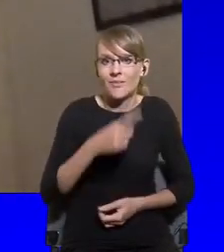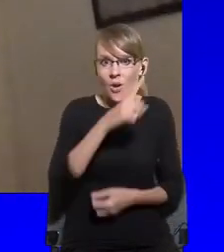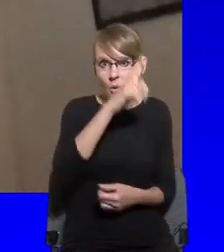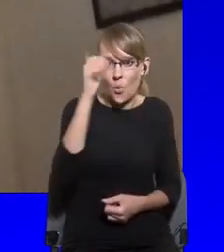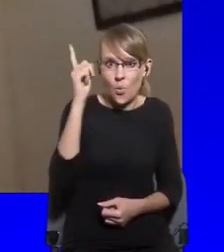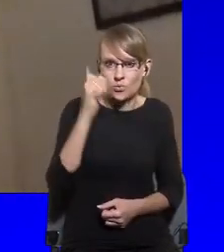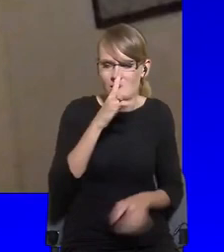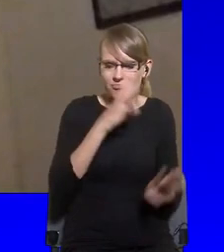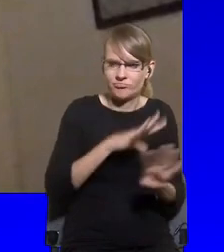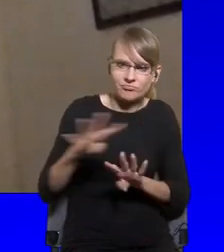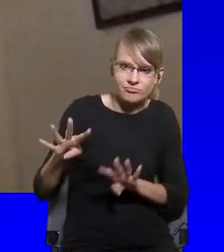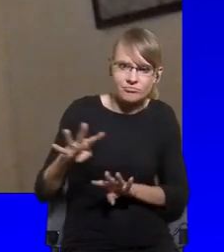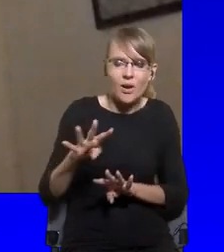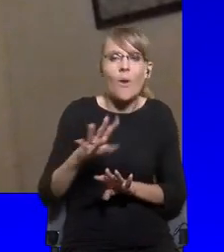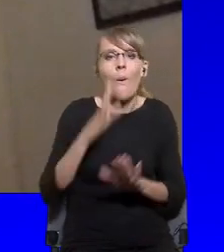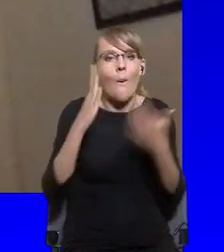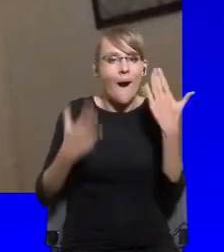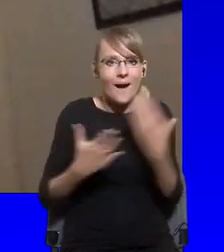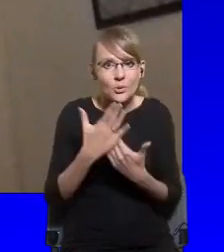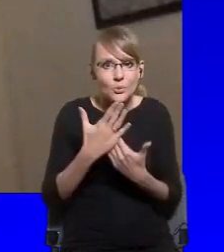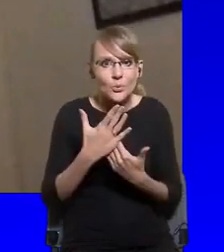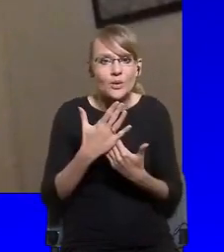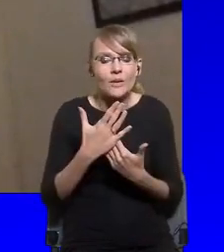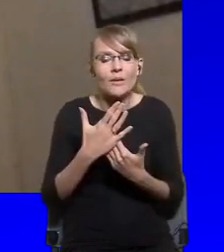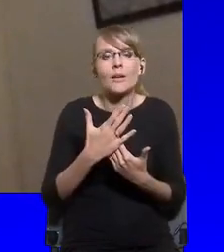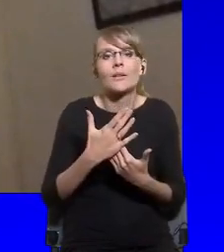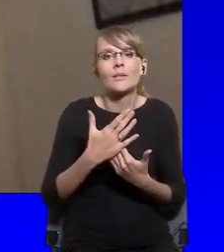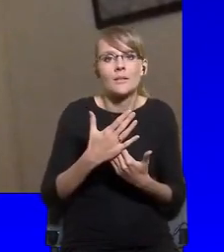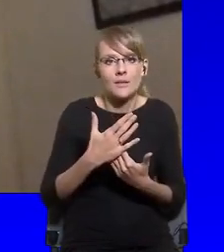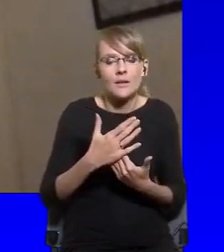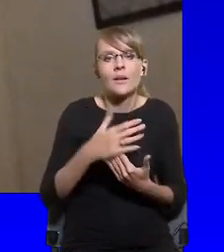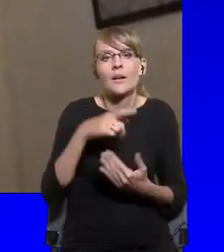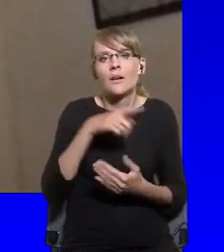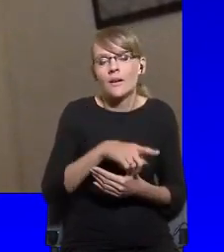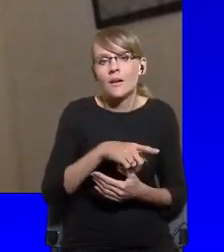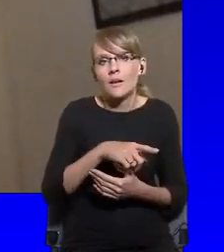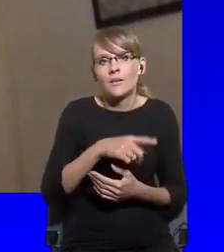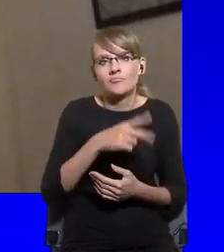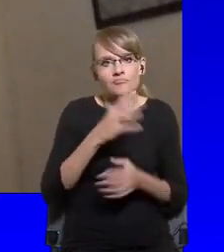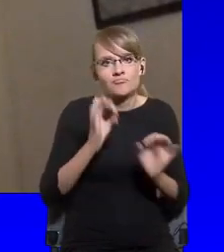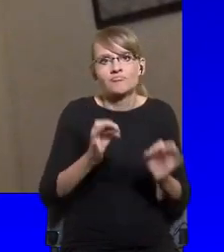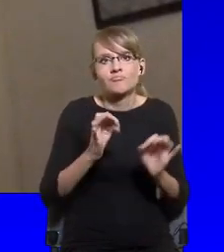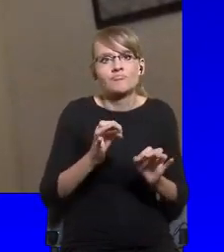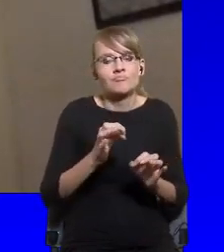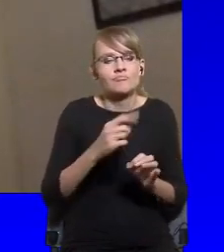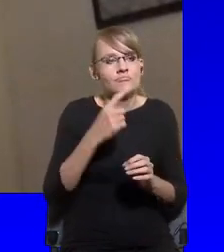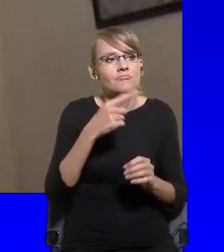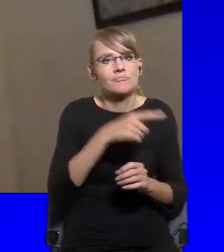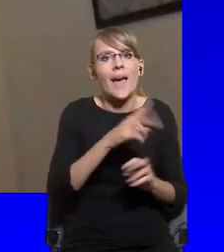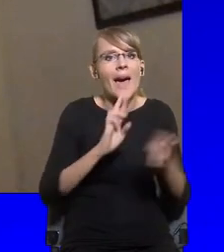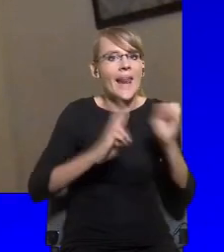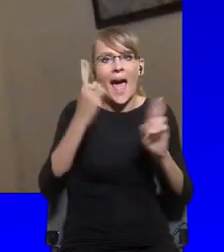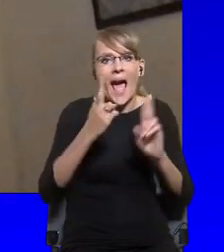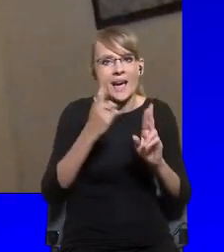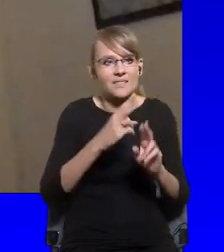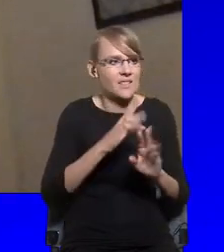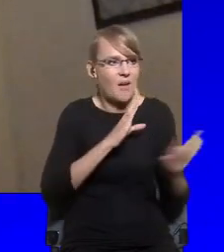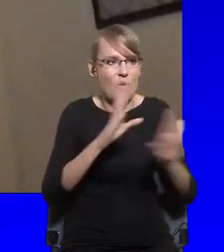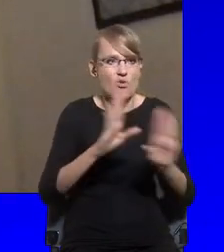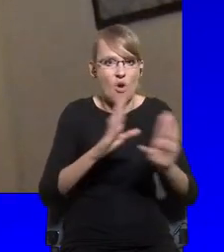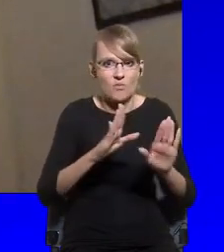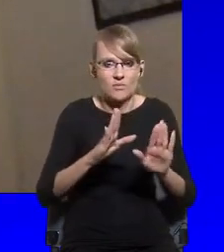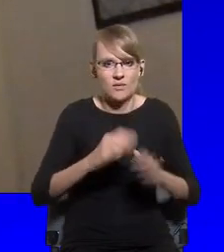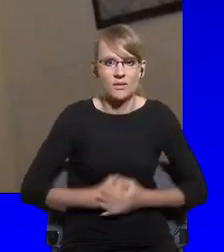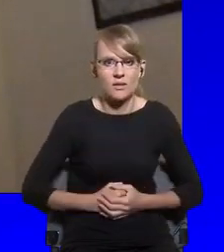cohesion and of movement on the Chinese issue, which is quite